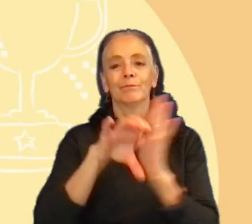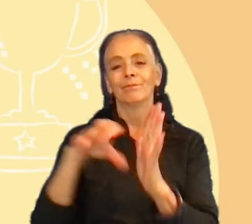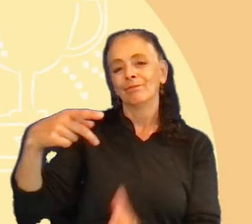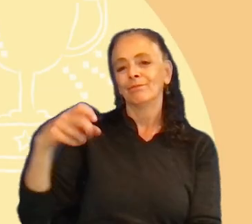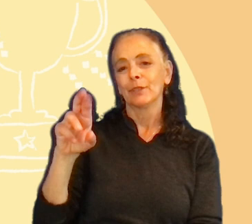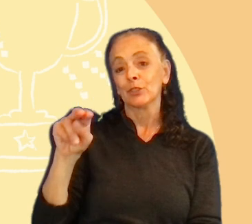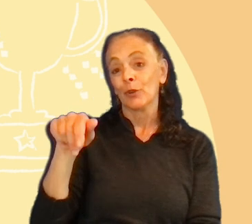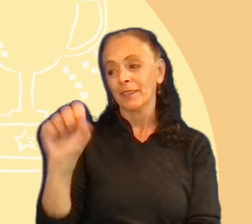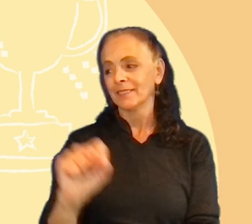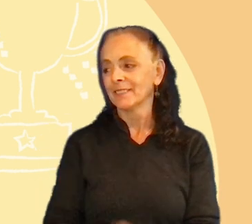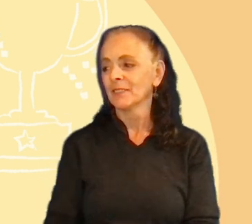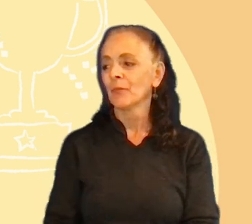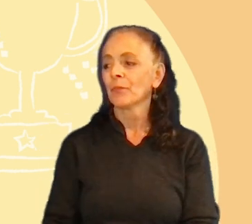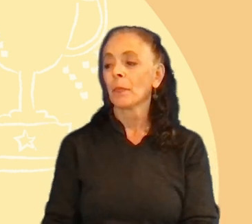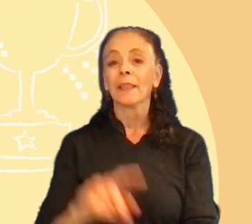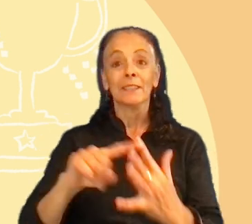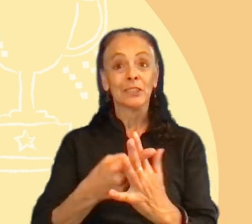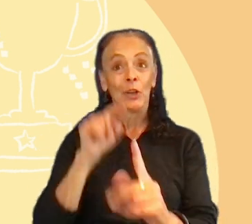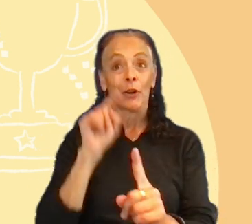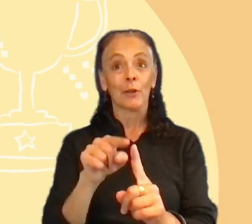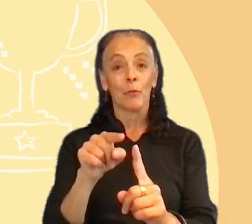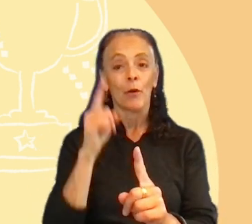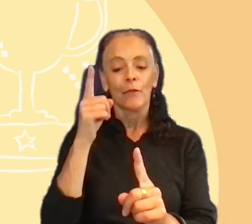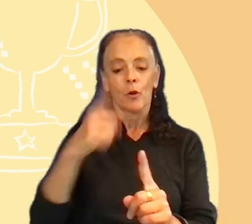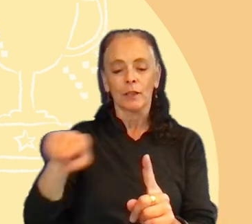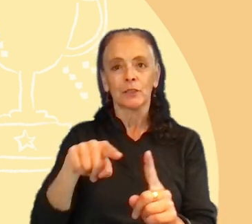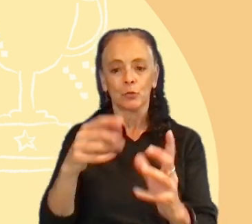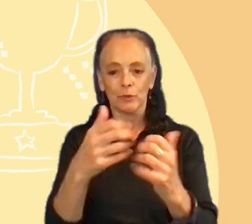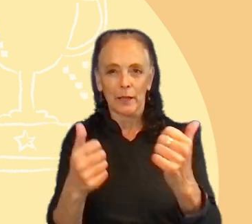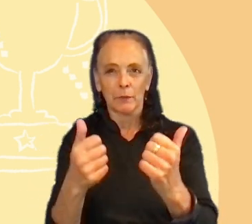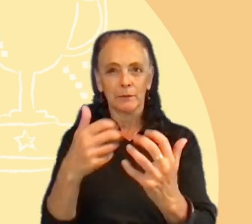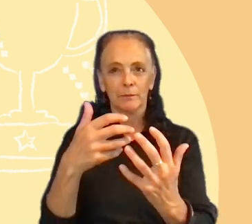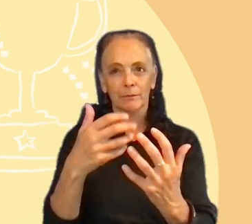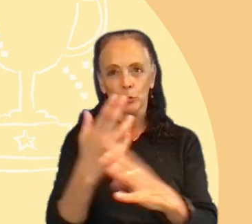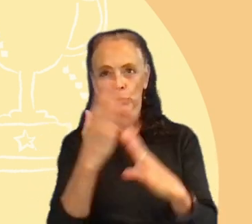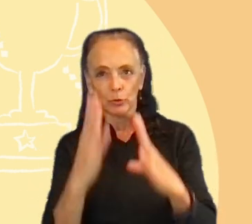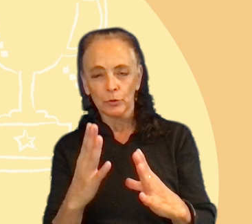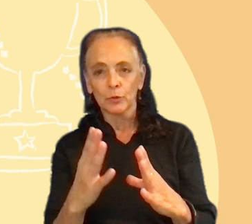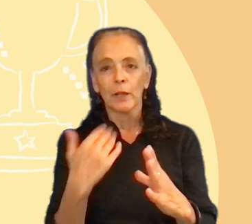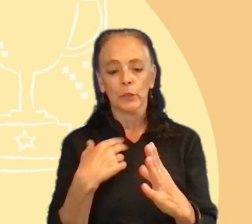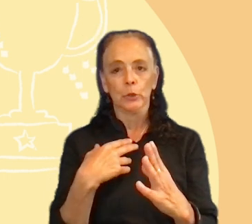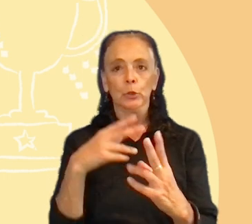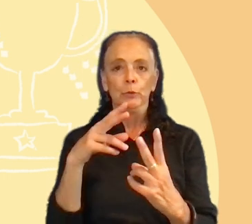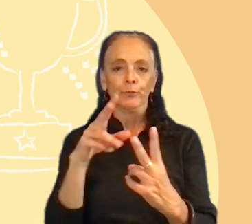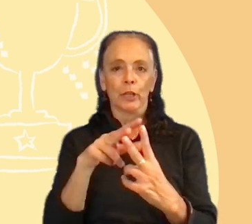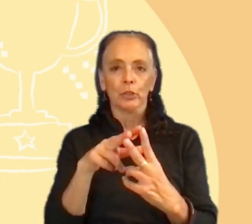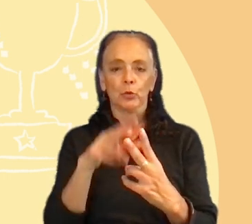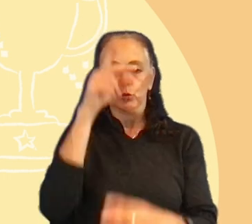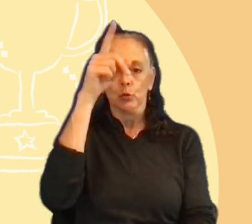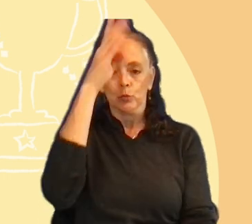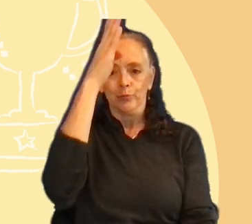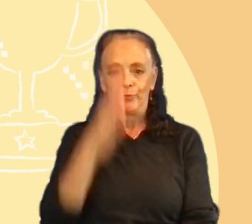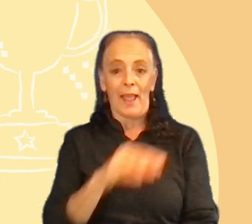So, this is the starting point for us to segment our users. We had two axes. The